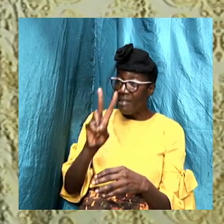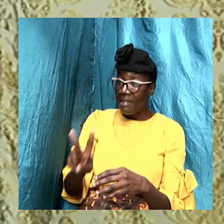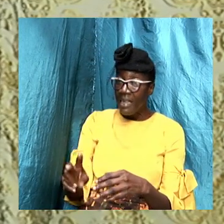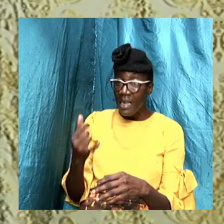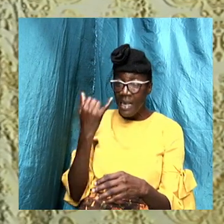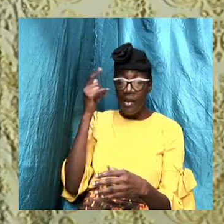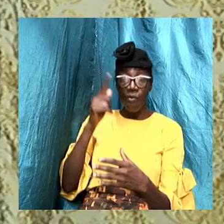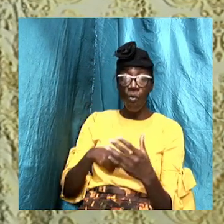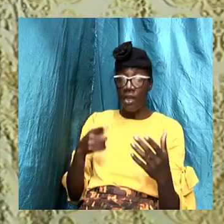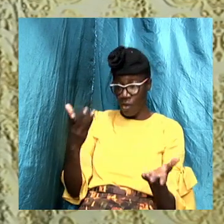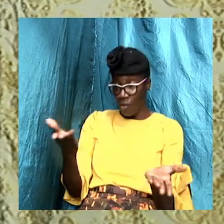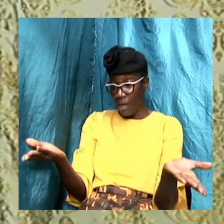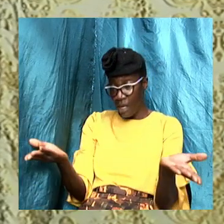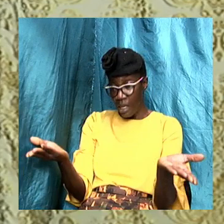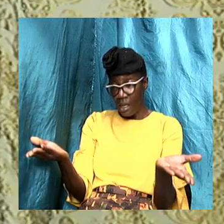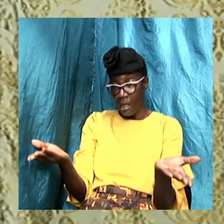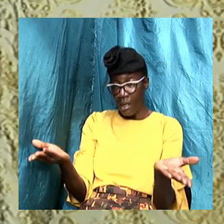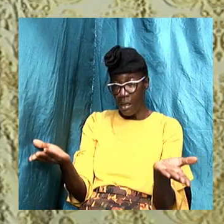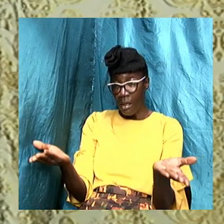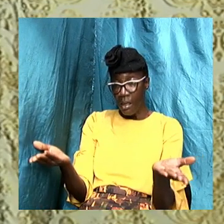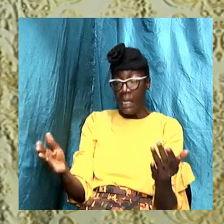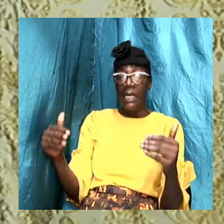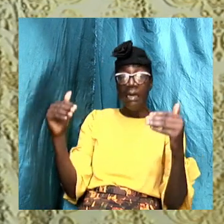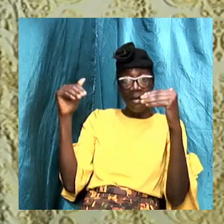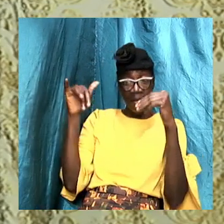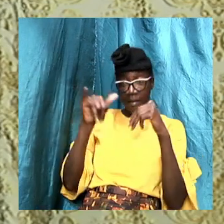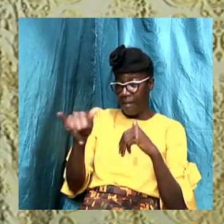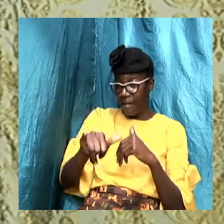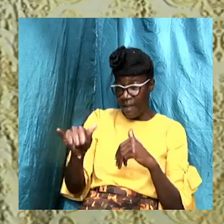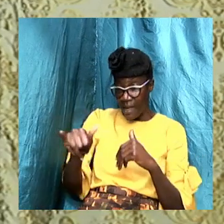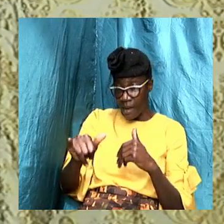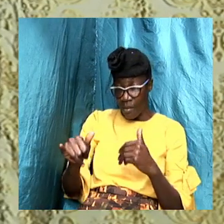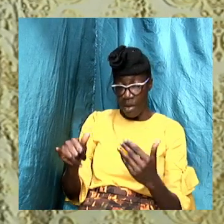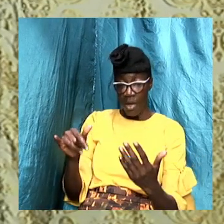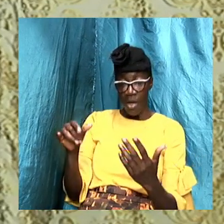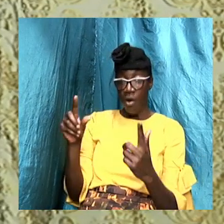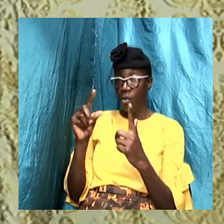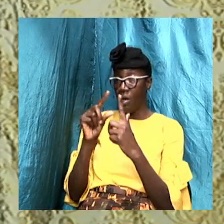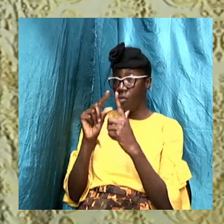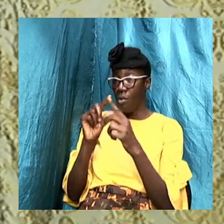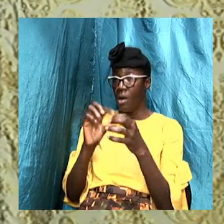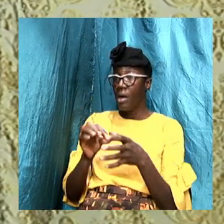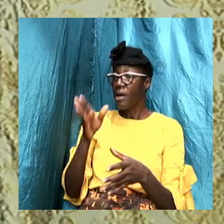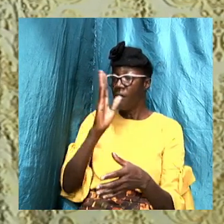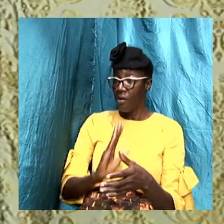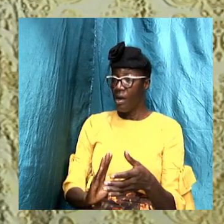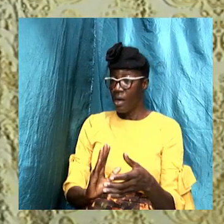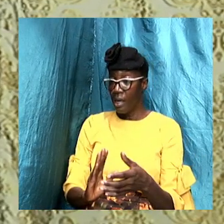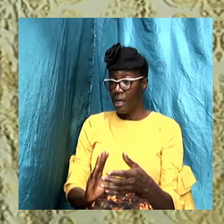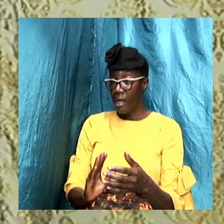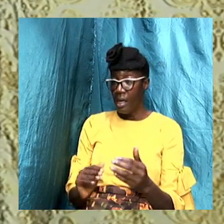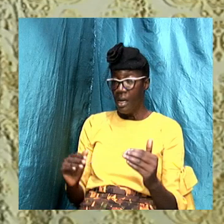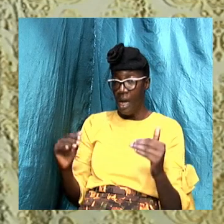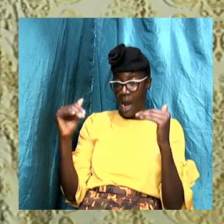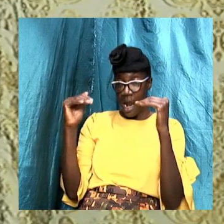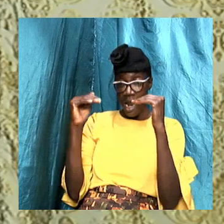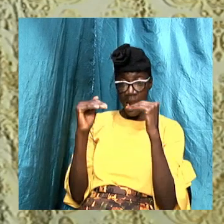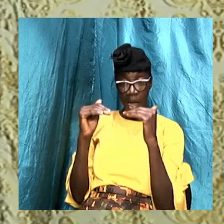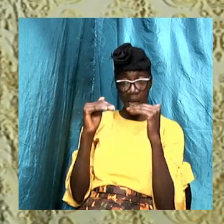what you're in aligns with scripture like we have been saying line upon line precept upon precept